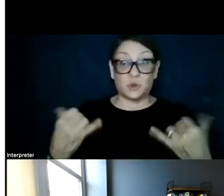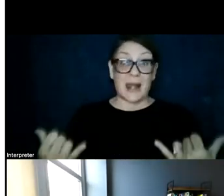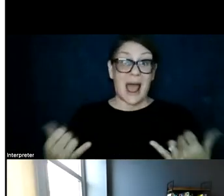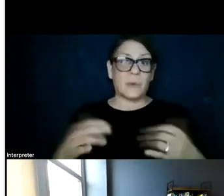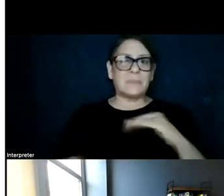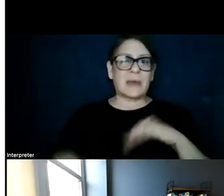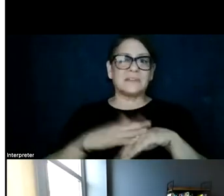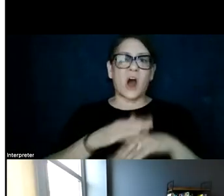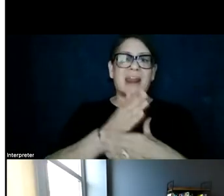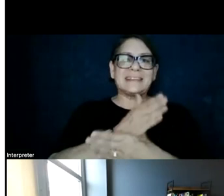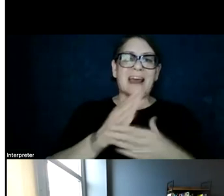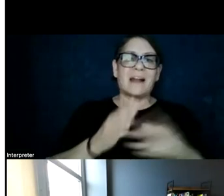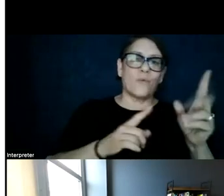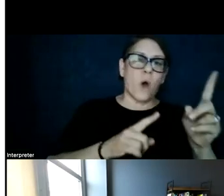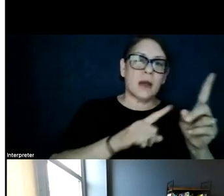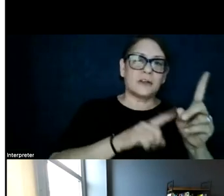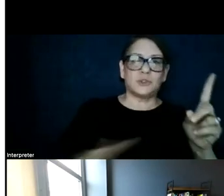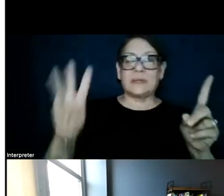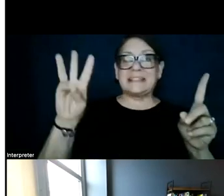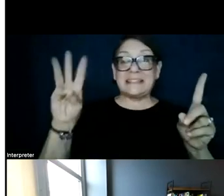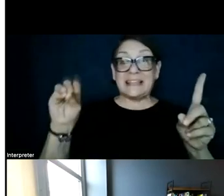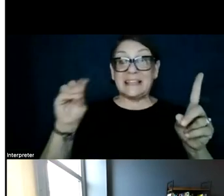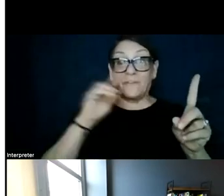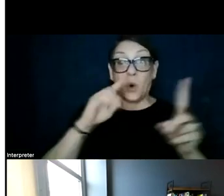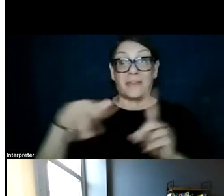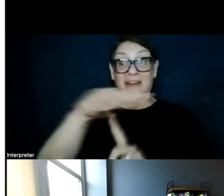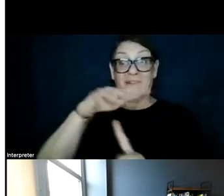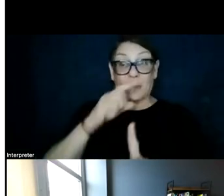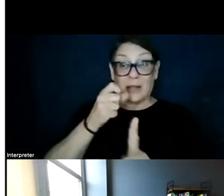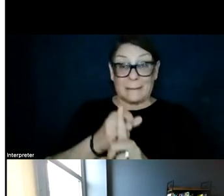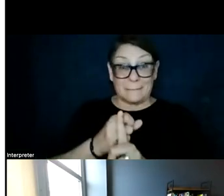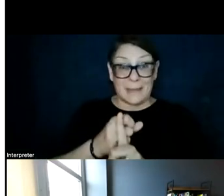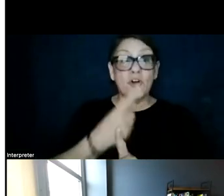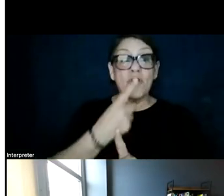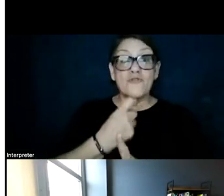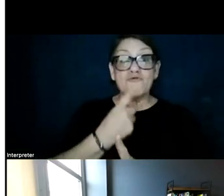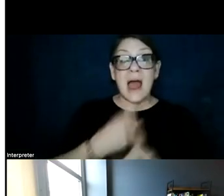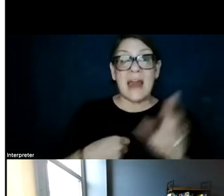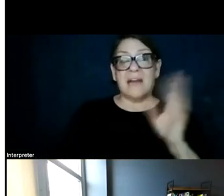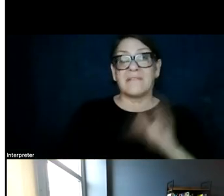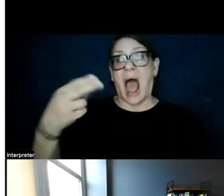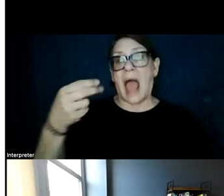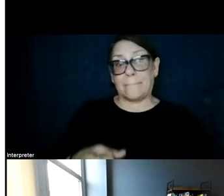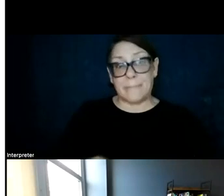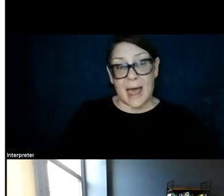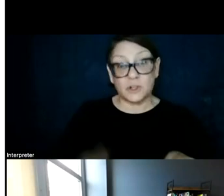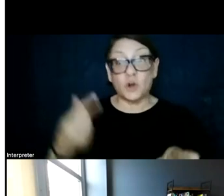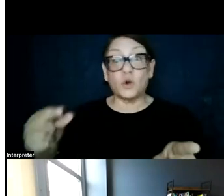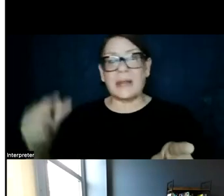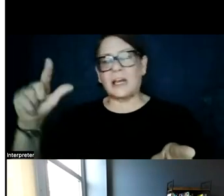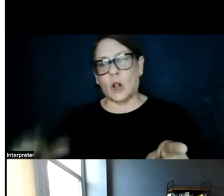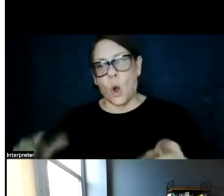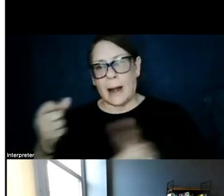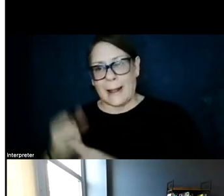scale of one to 60 in terms of the environmental impact score with the redder areas having higher impact, greener areas having lower